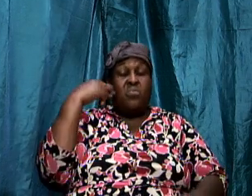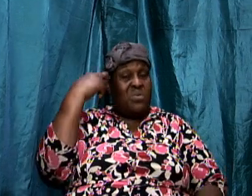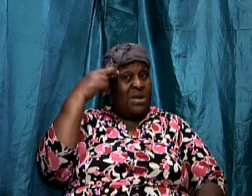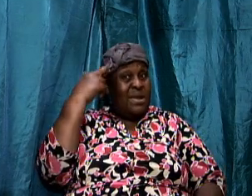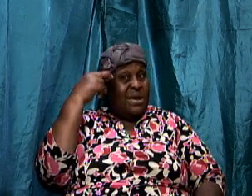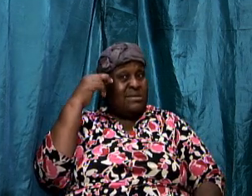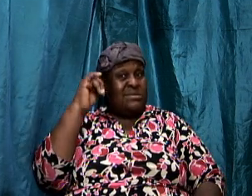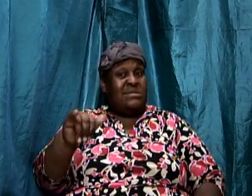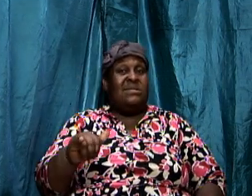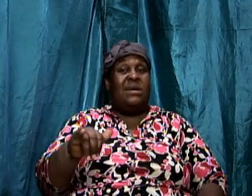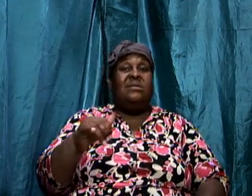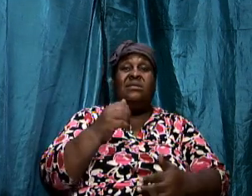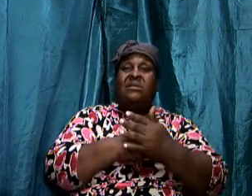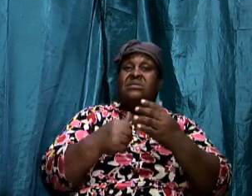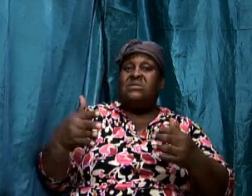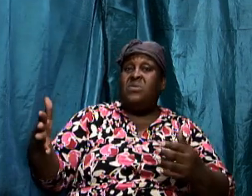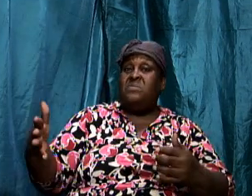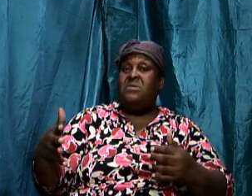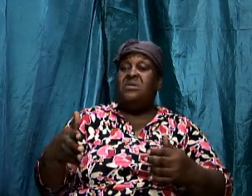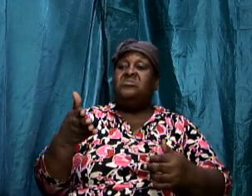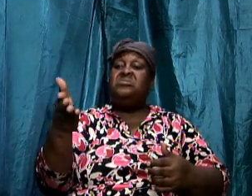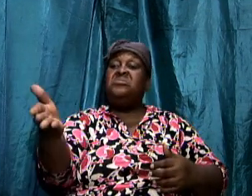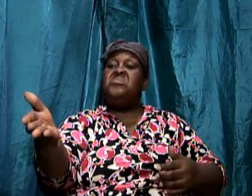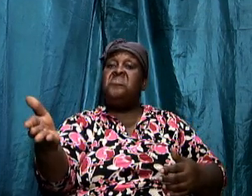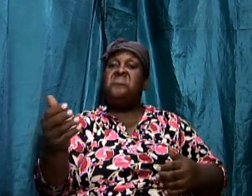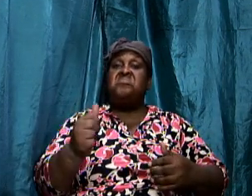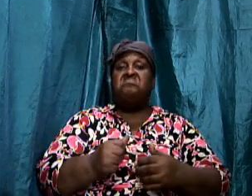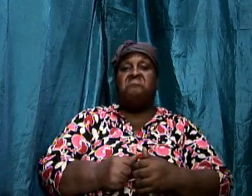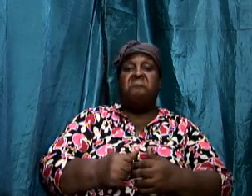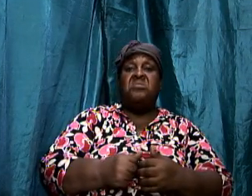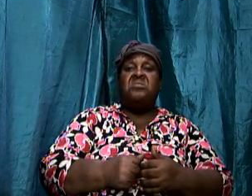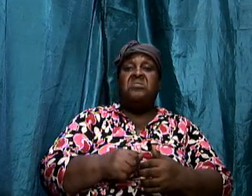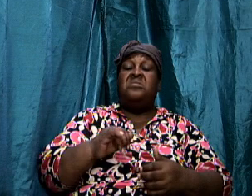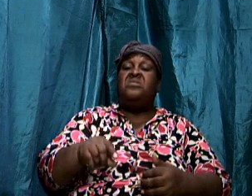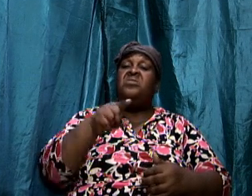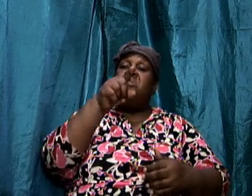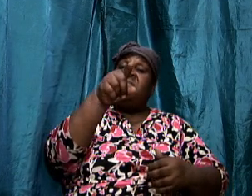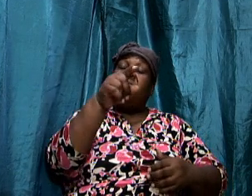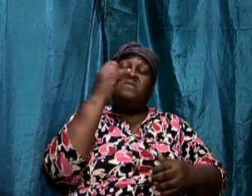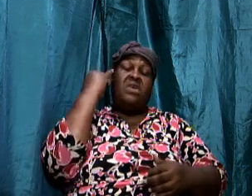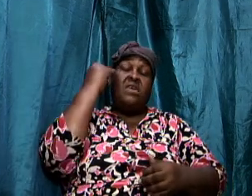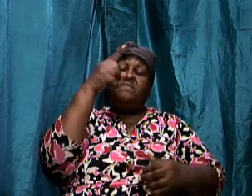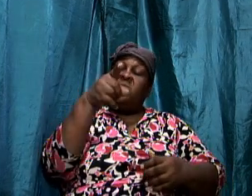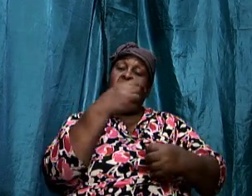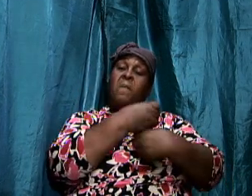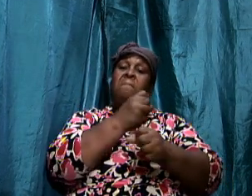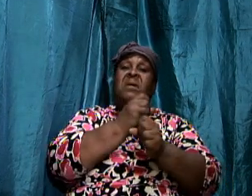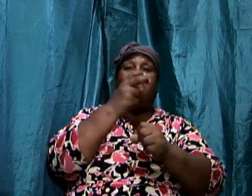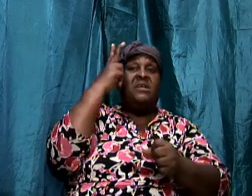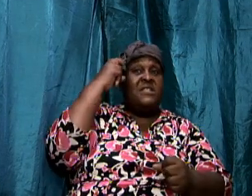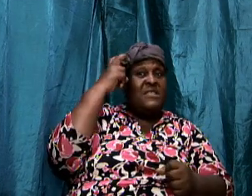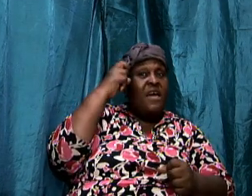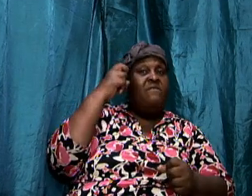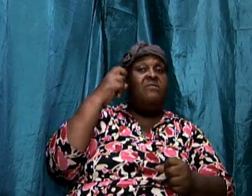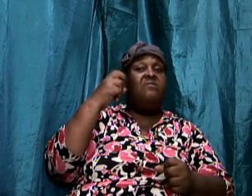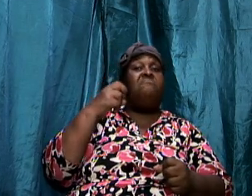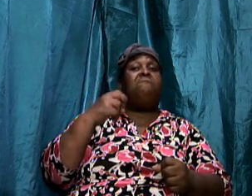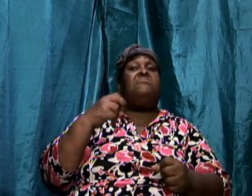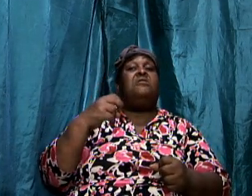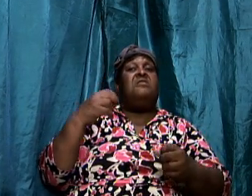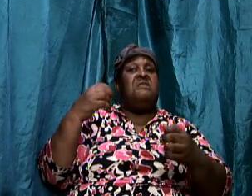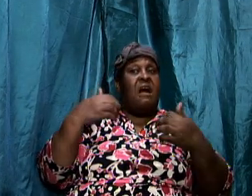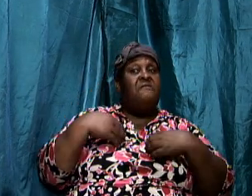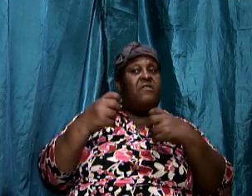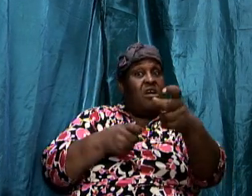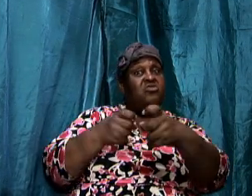that it is something that is there that if you allow the adversary to get the better of you he is